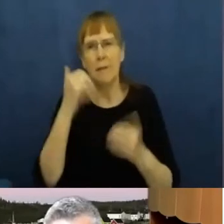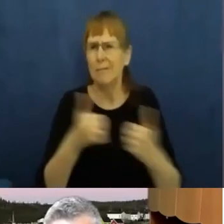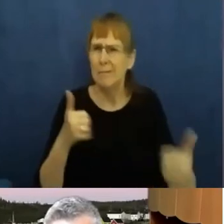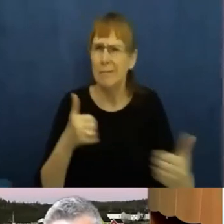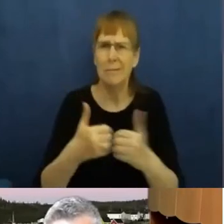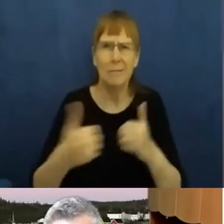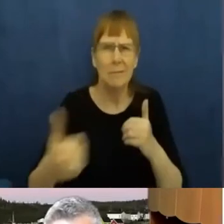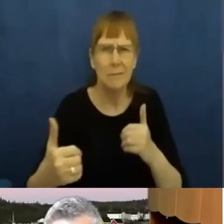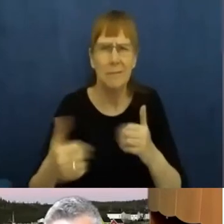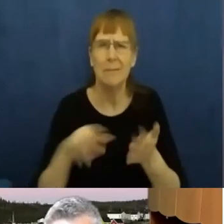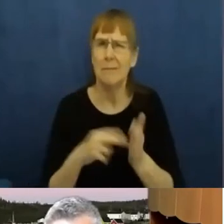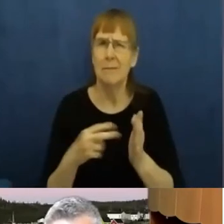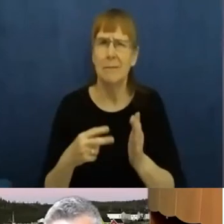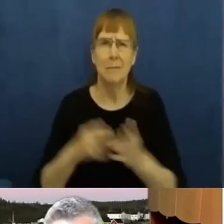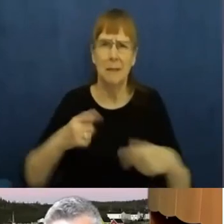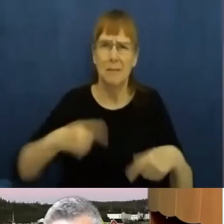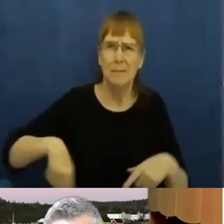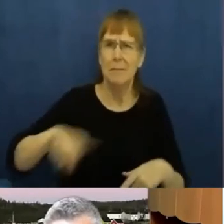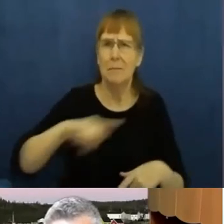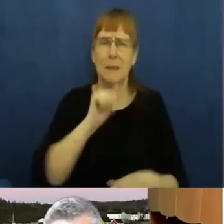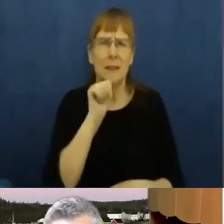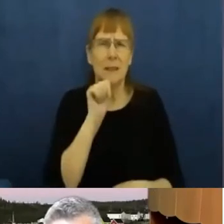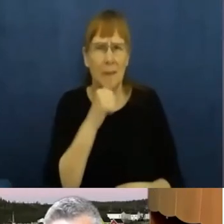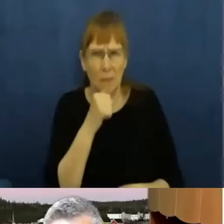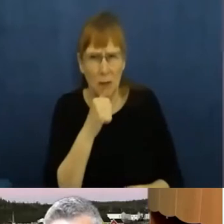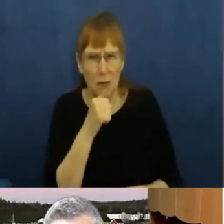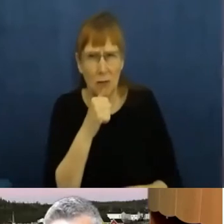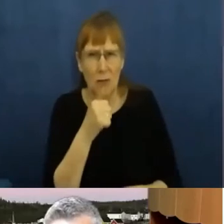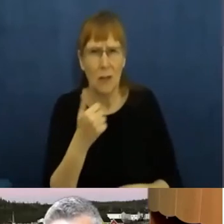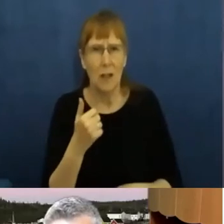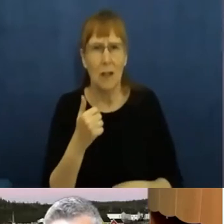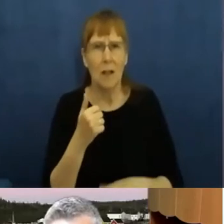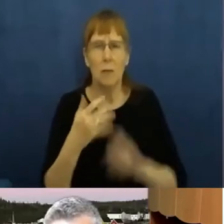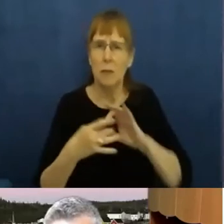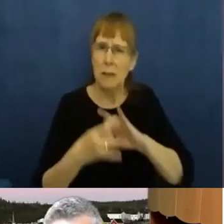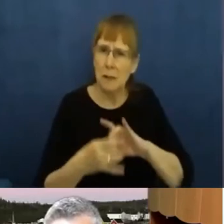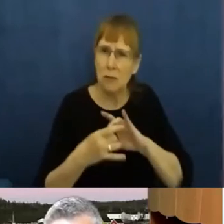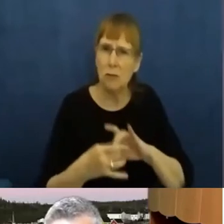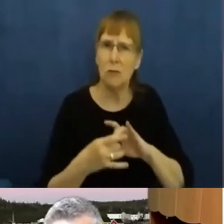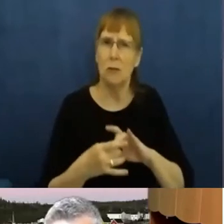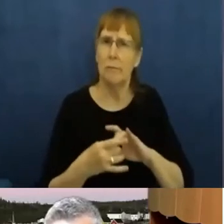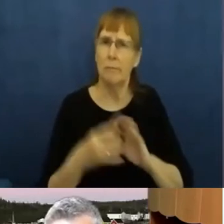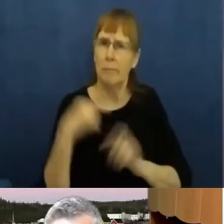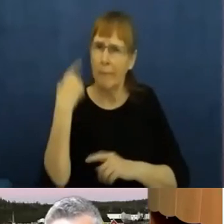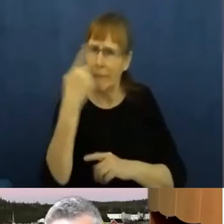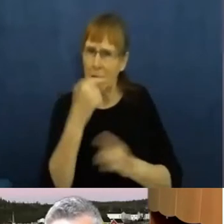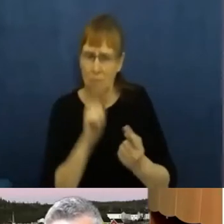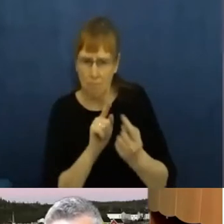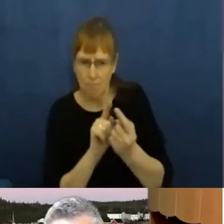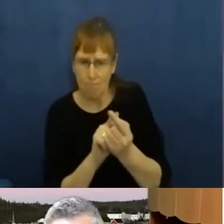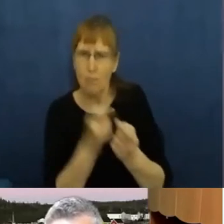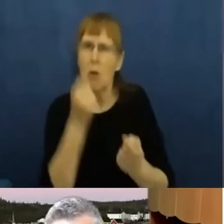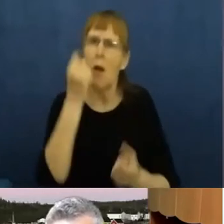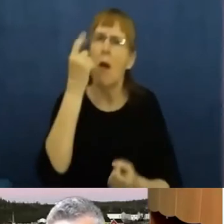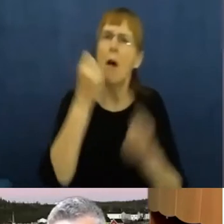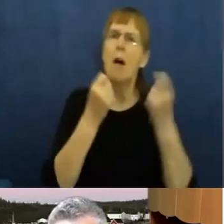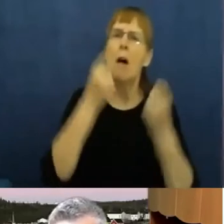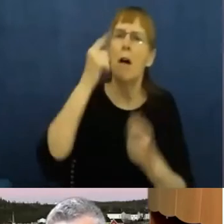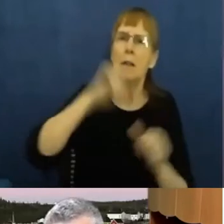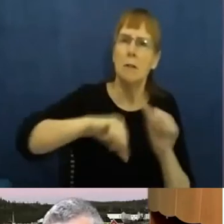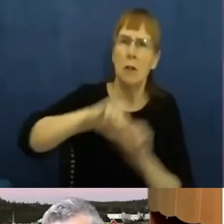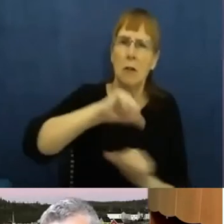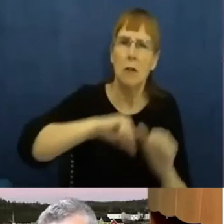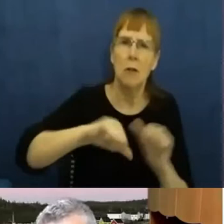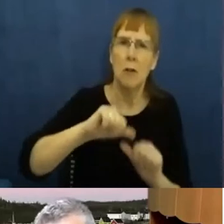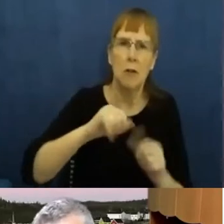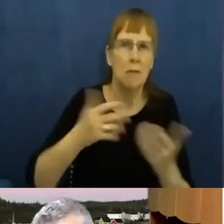not able to to build relationships face to face to understand where the other person is coming from. And even though I